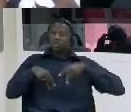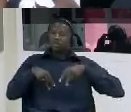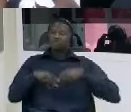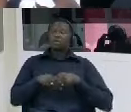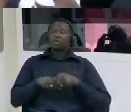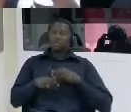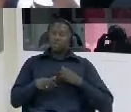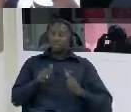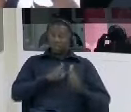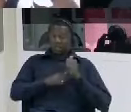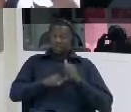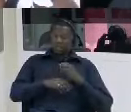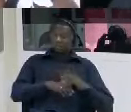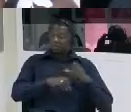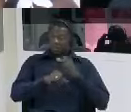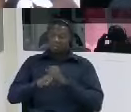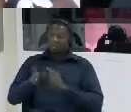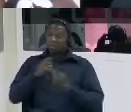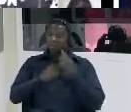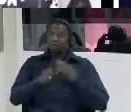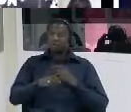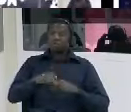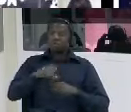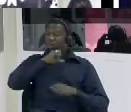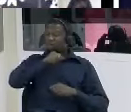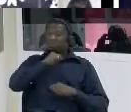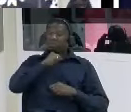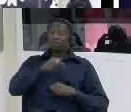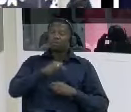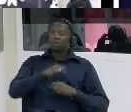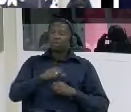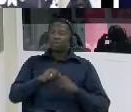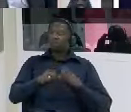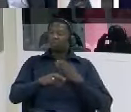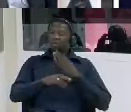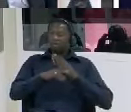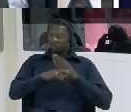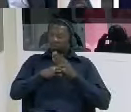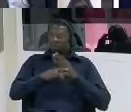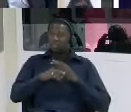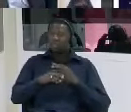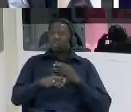hold his back and that caught it with his knife